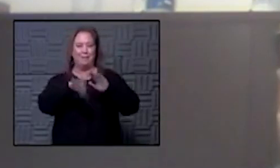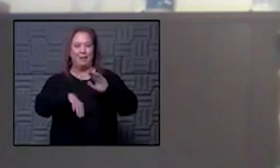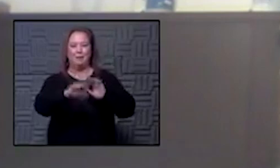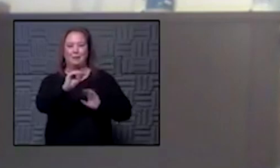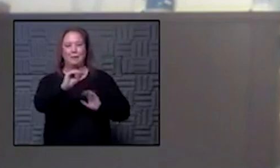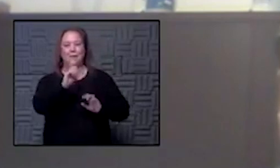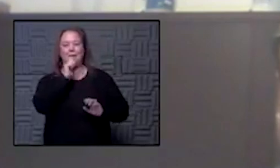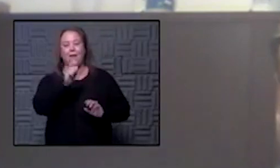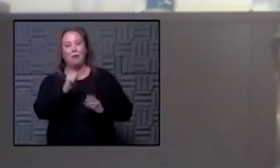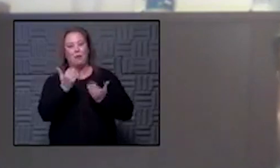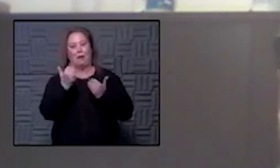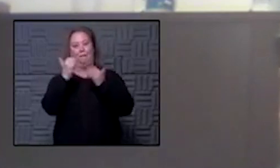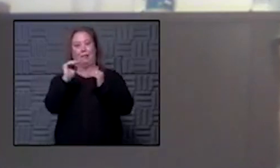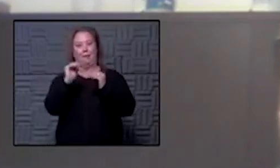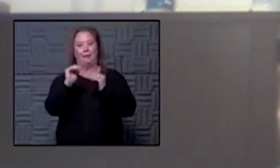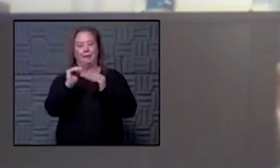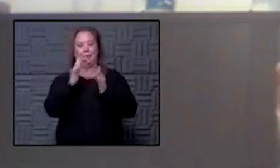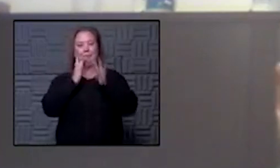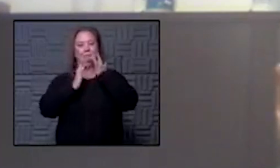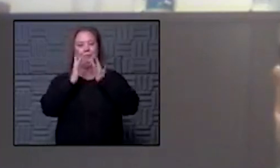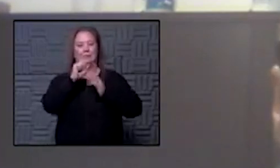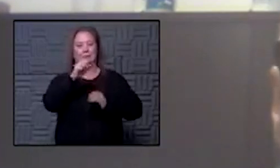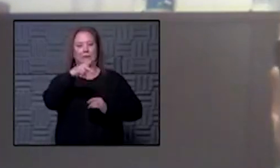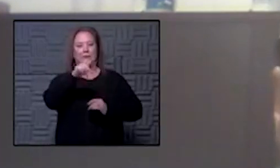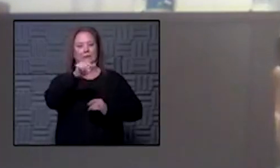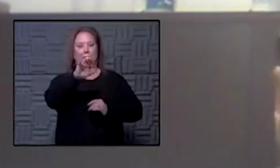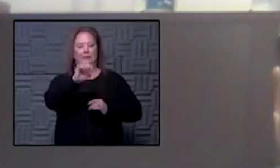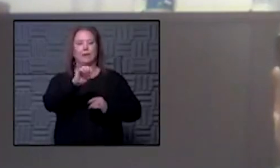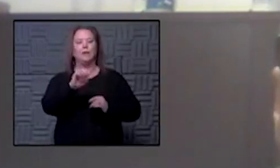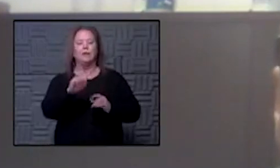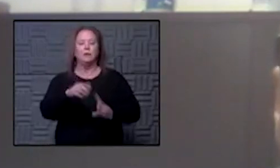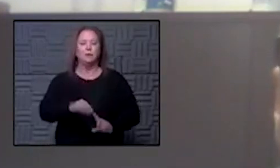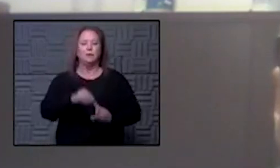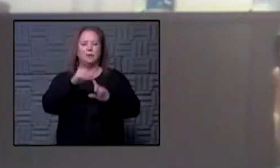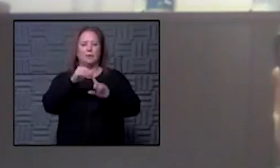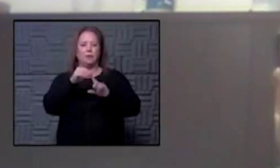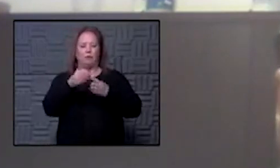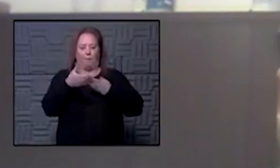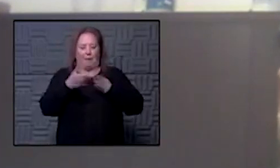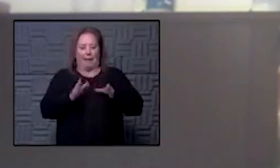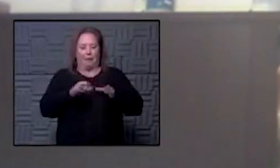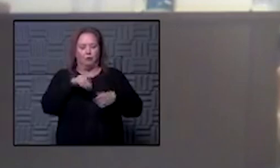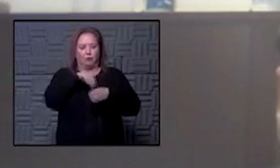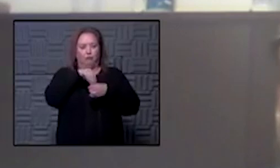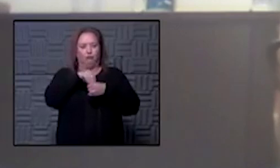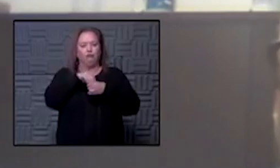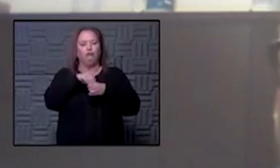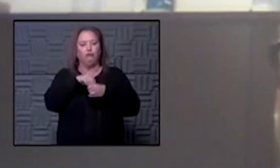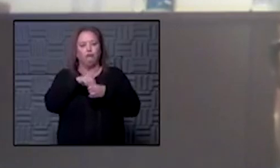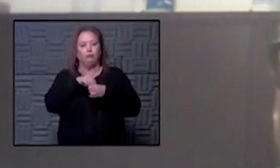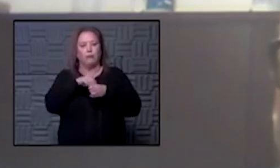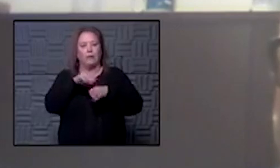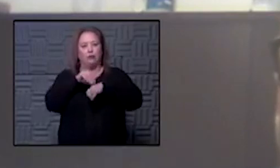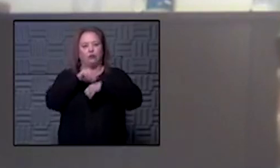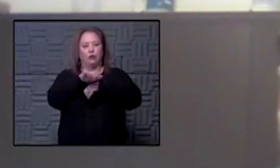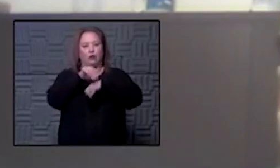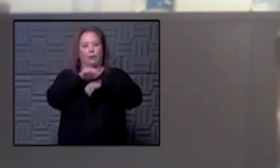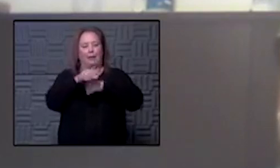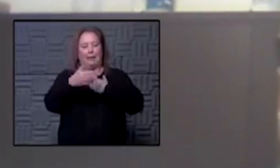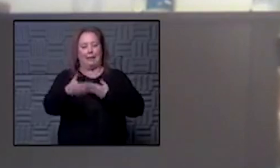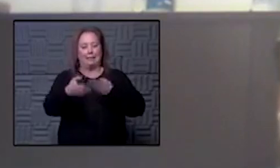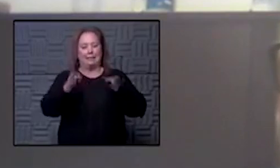limited numbers and spaces there is some special packaging that's coming with that where it can be held in a shipping container